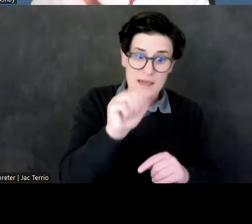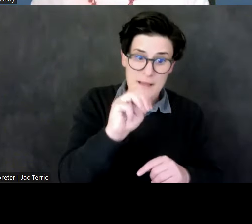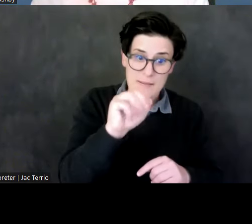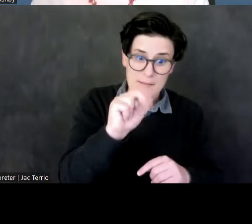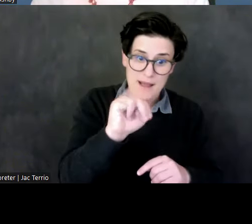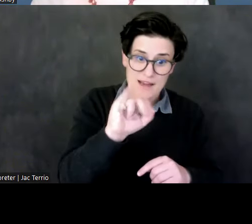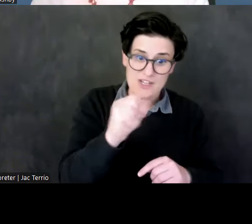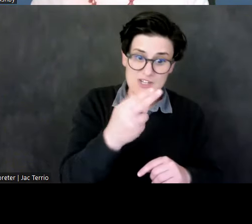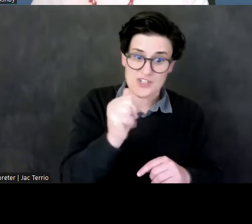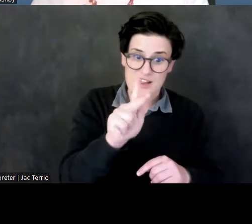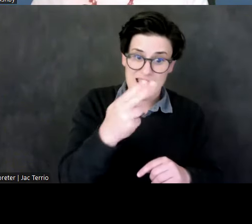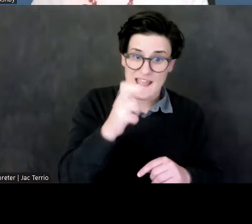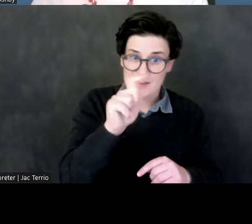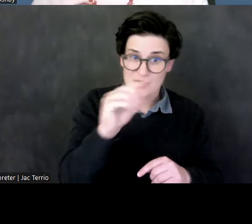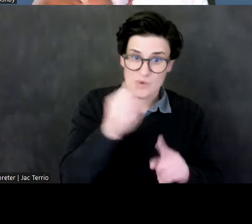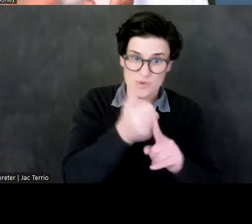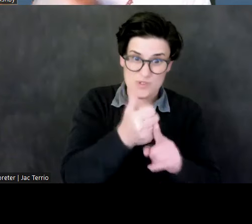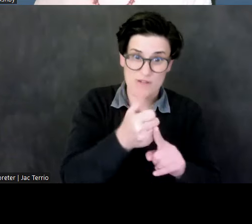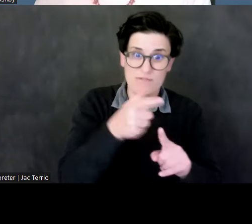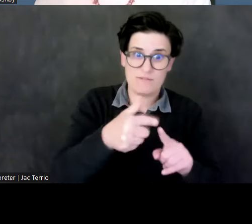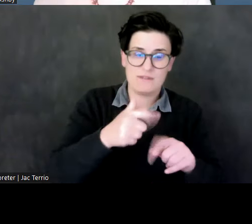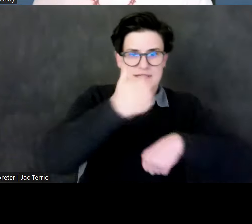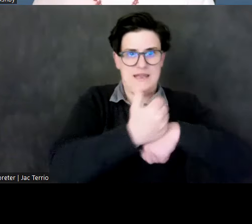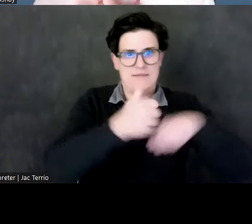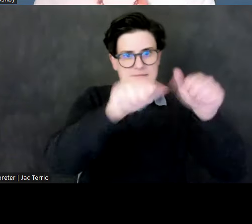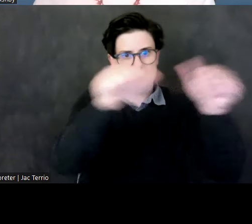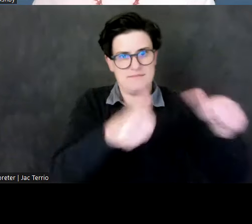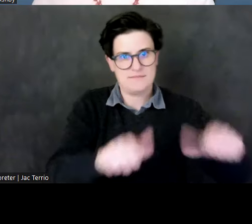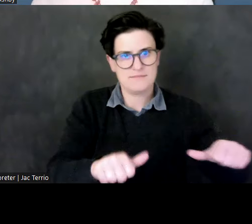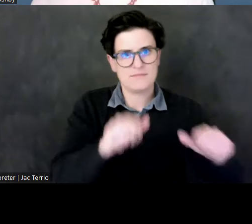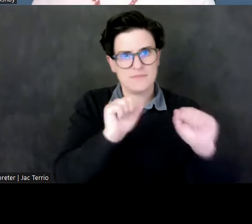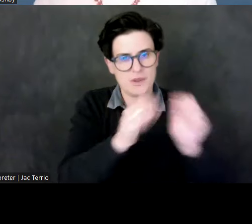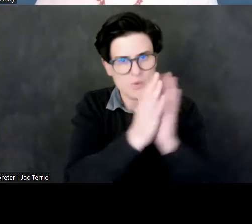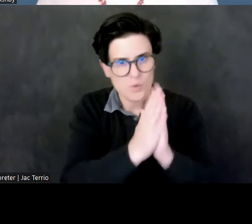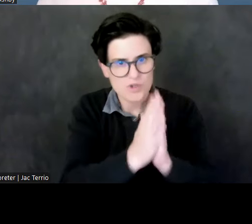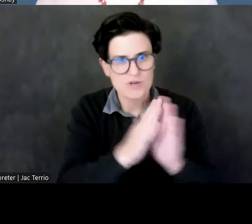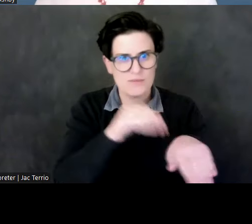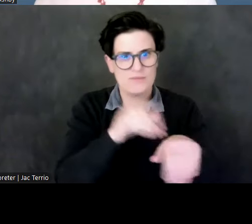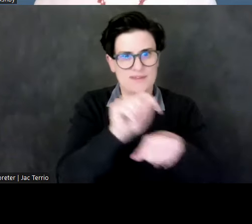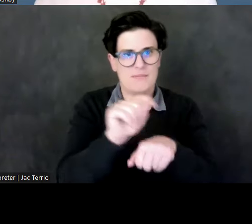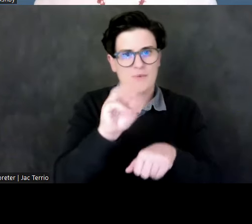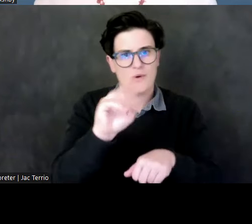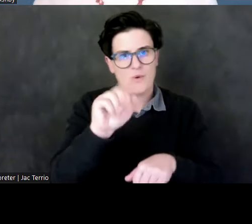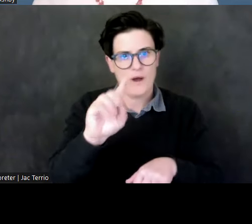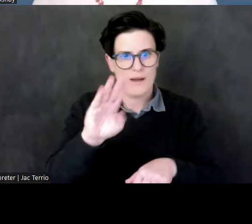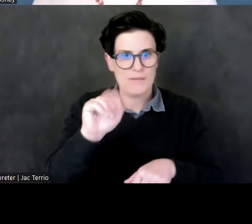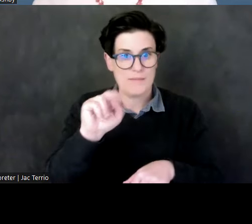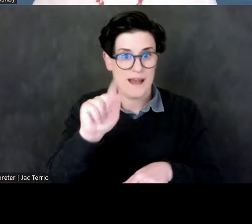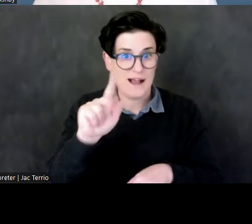in this temple at Wad Ban Naka. More on this as the excavators continue.